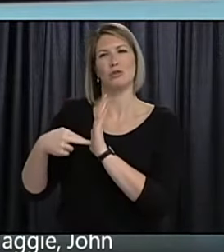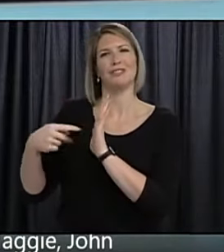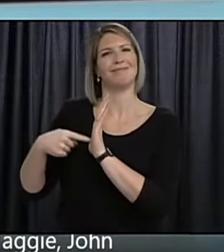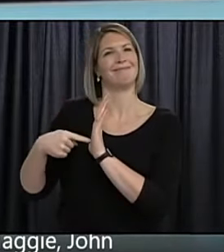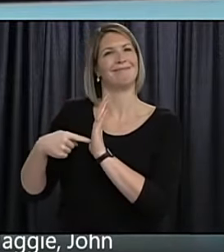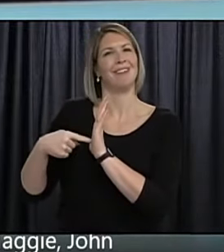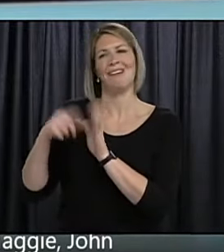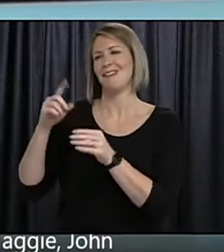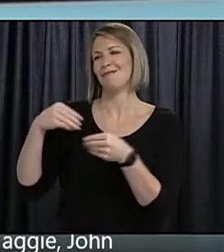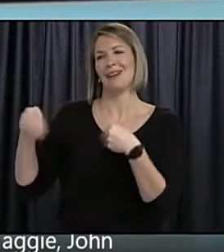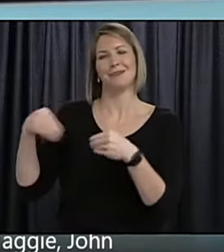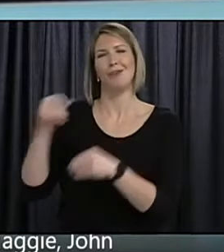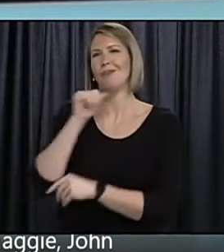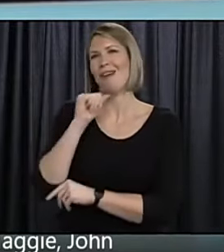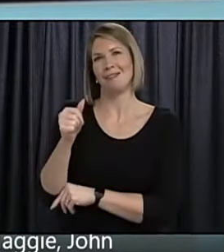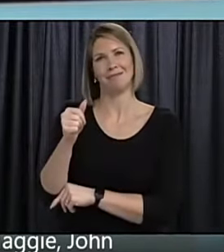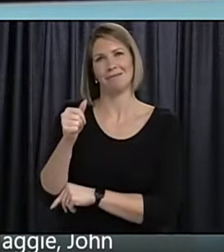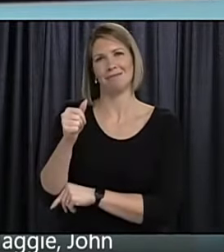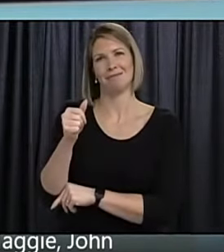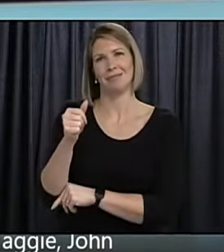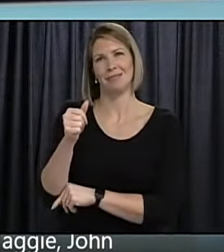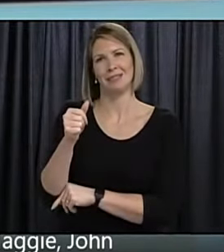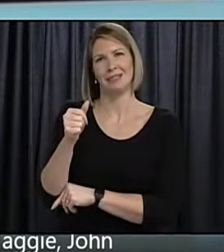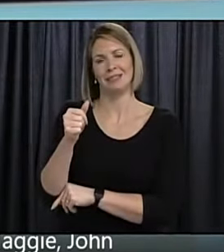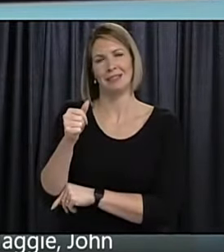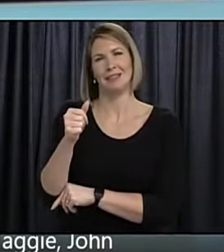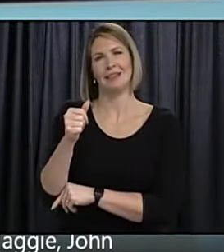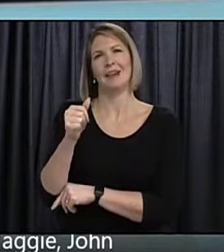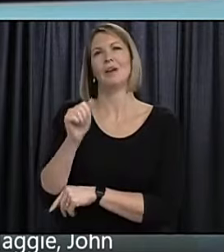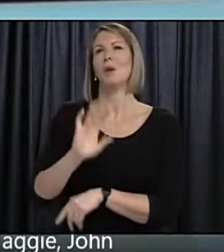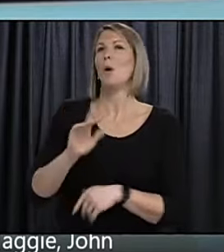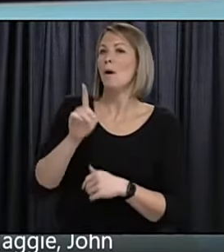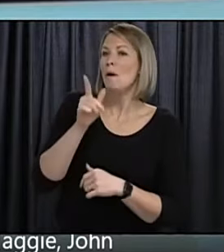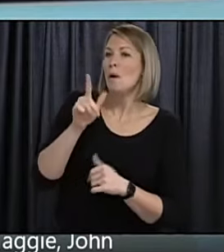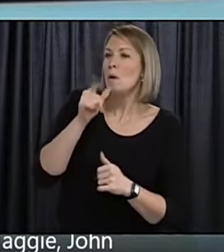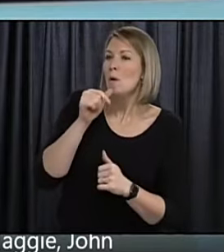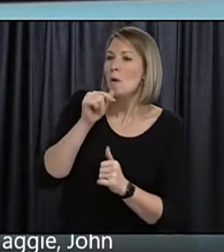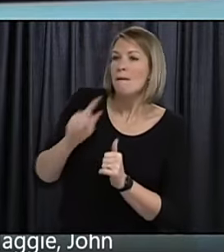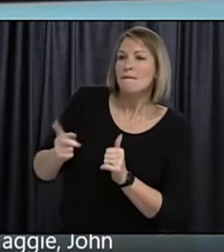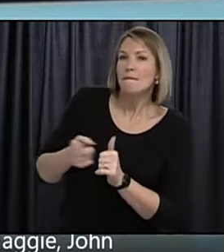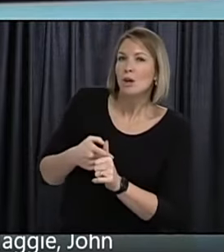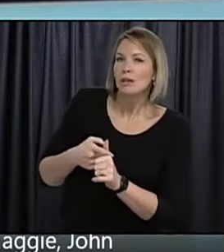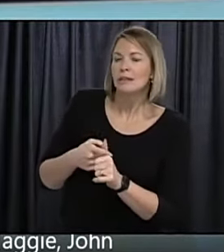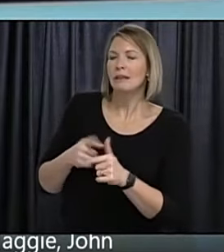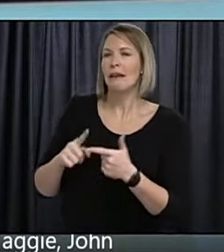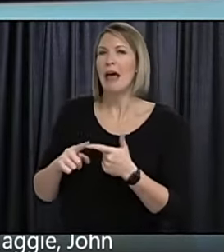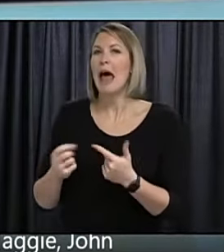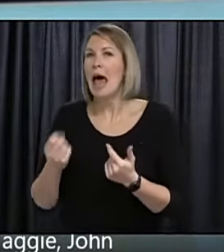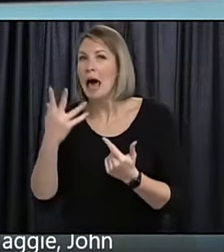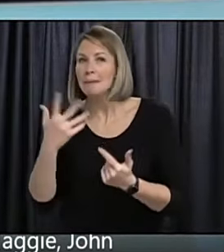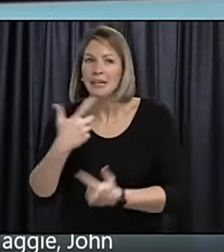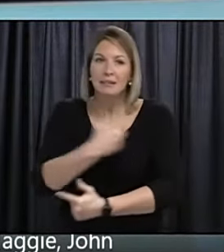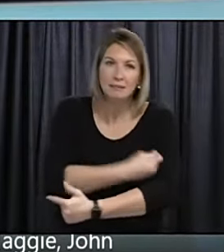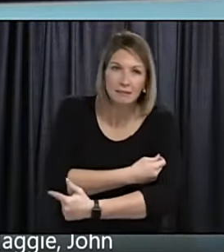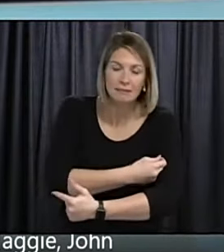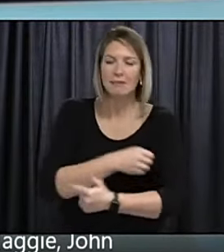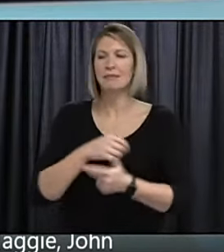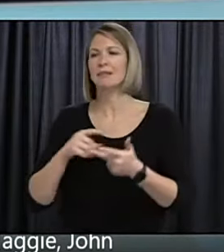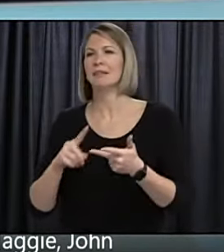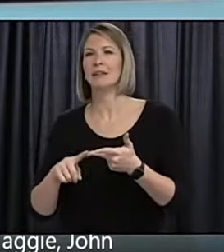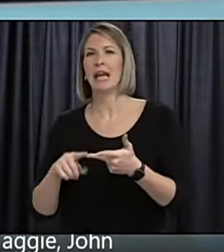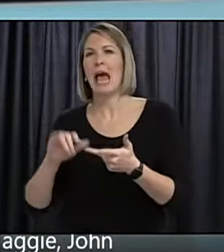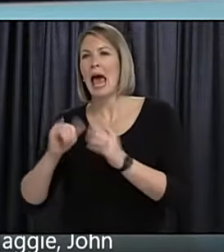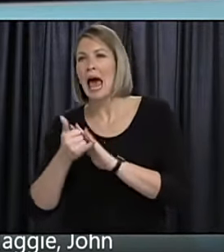pisa vaccine is you really need to focus on uh who you're going to give it to and how many you need to suspend and by what